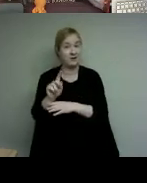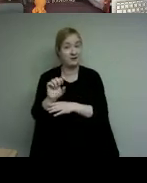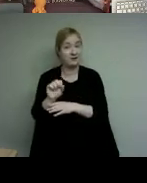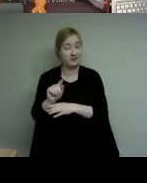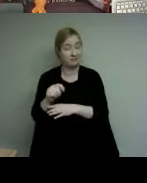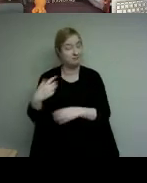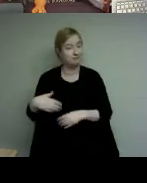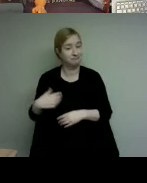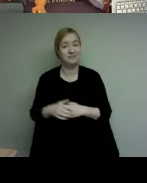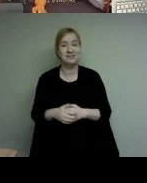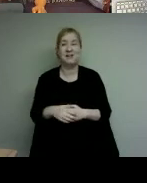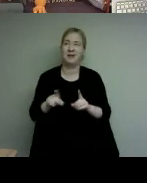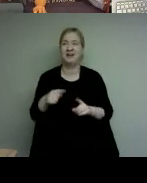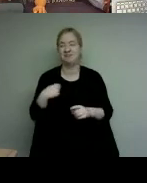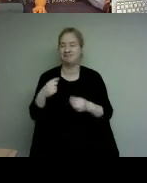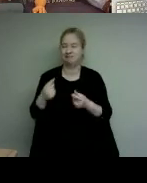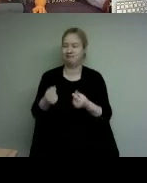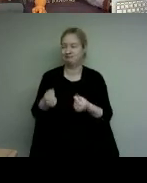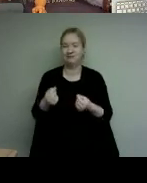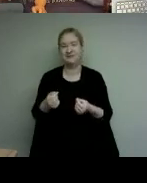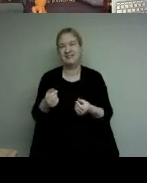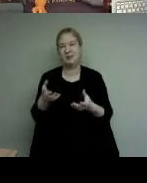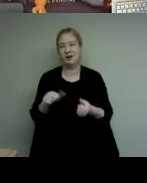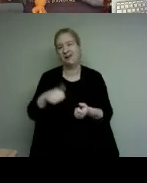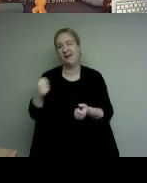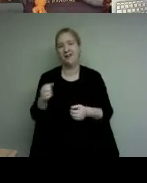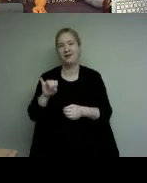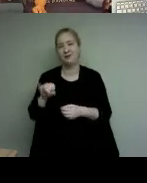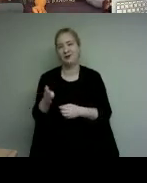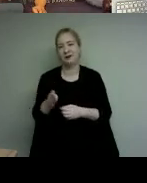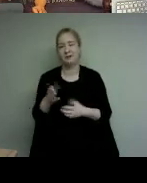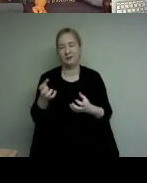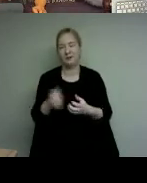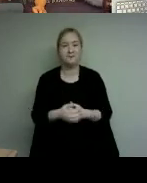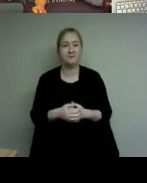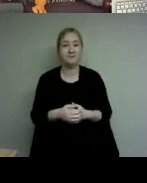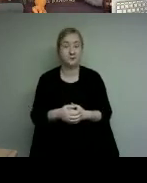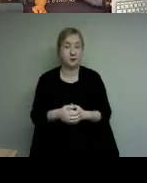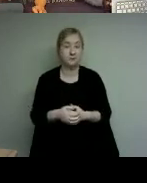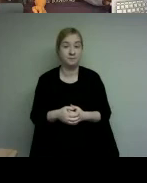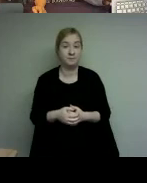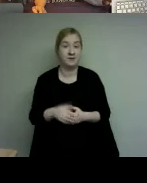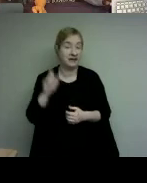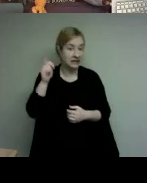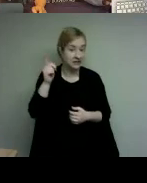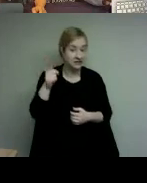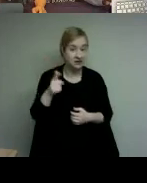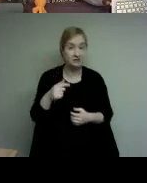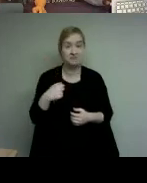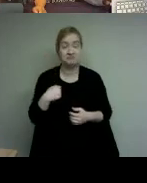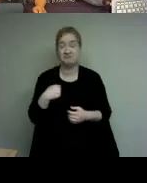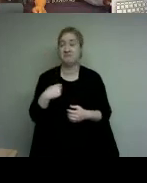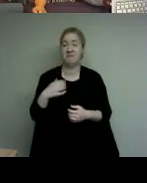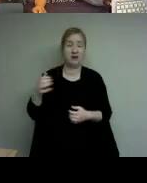i wanted to do something else 15 years ago an opportunity came to work as a program coordinator with the